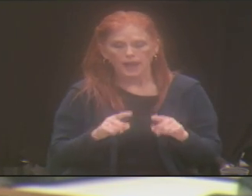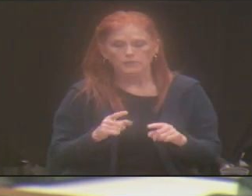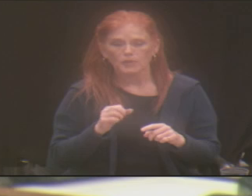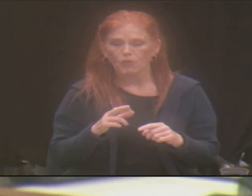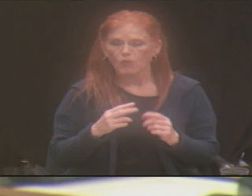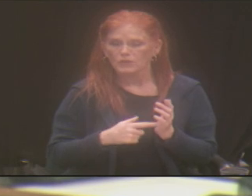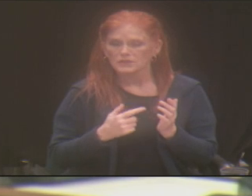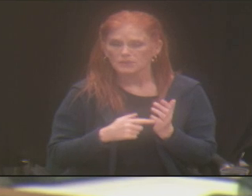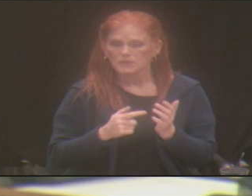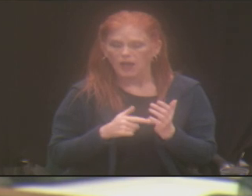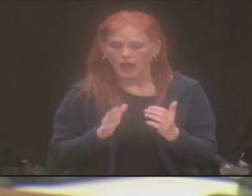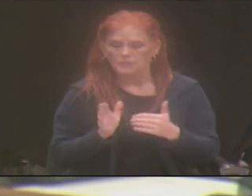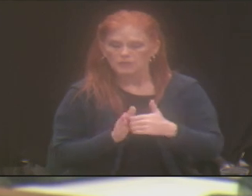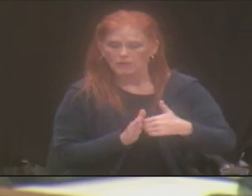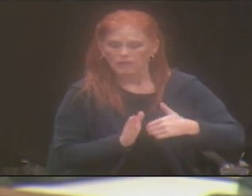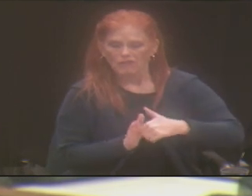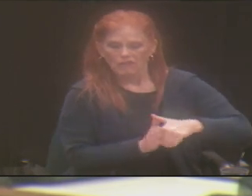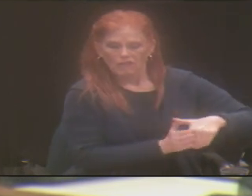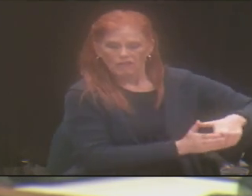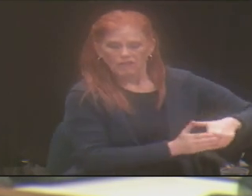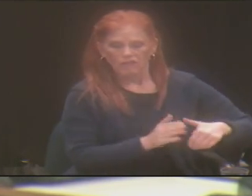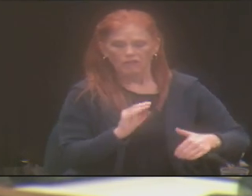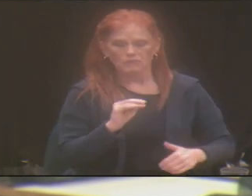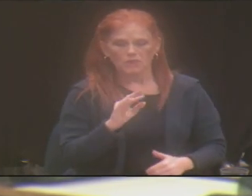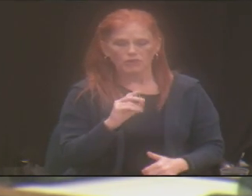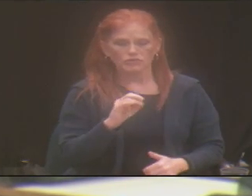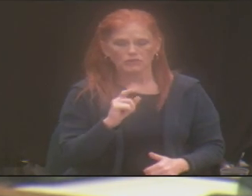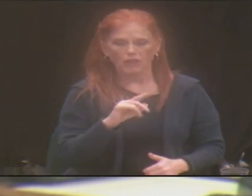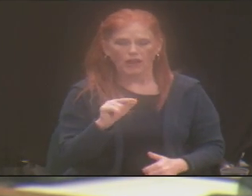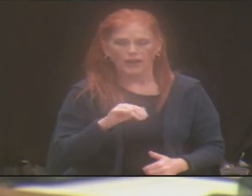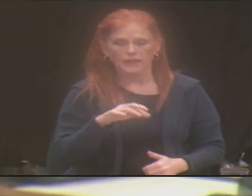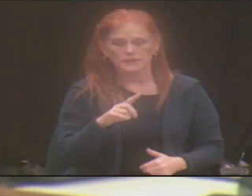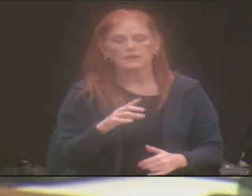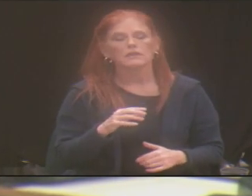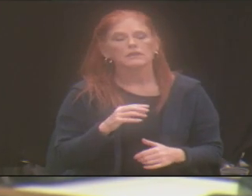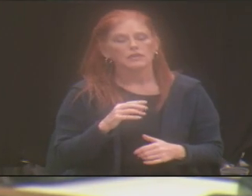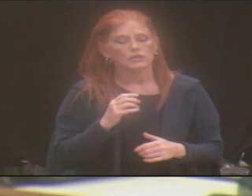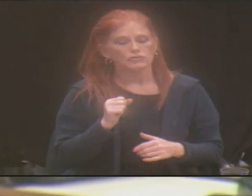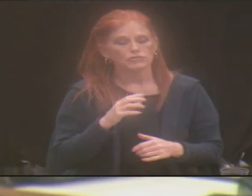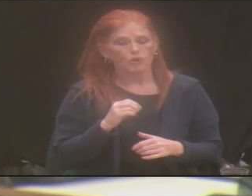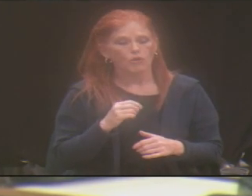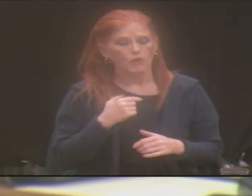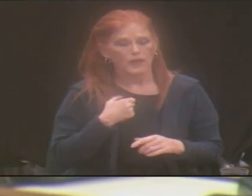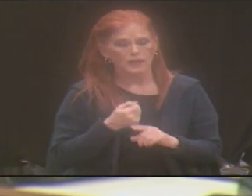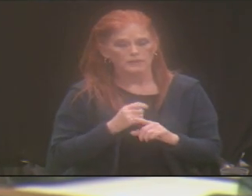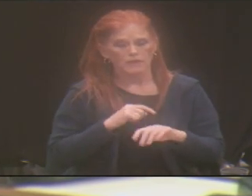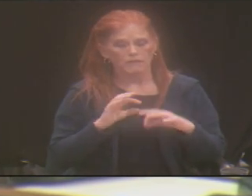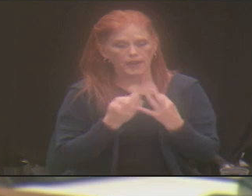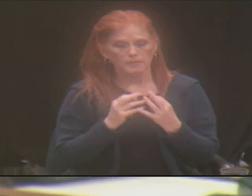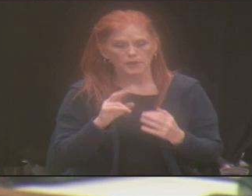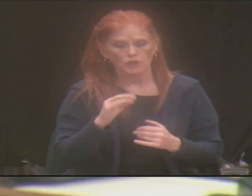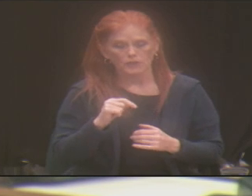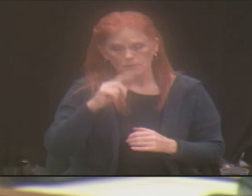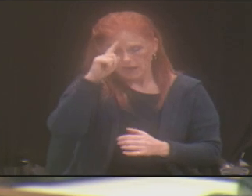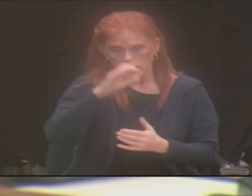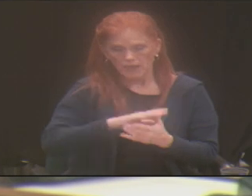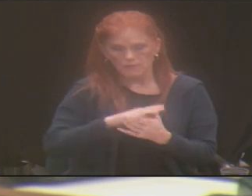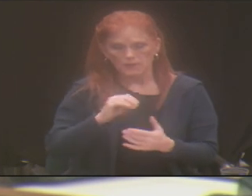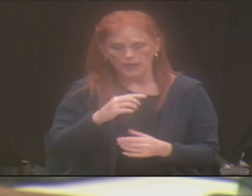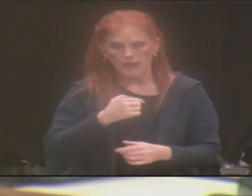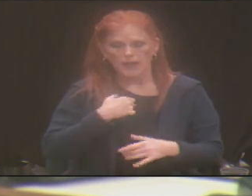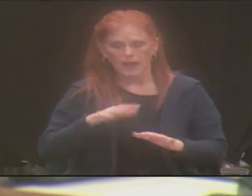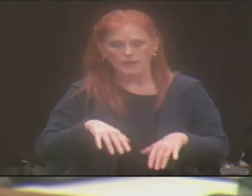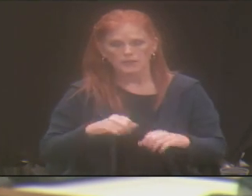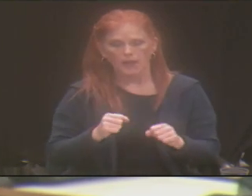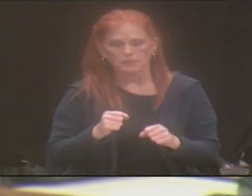disabilities can be like. Disabilities entered the family unit, my family unit, when my husband and I adopted five special